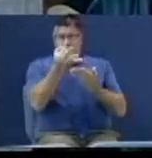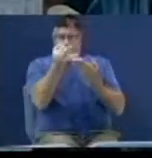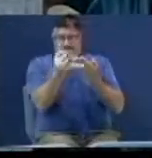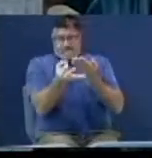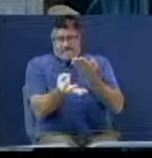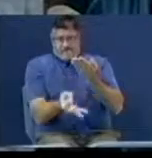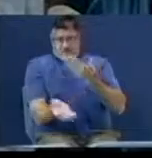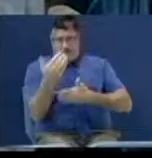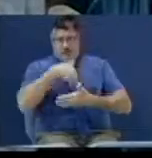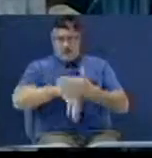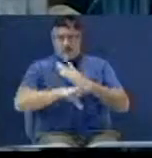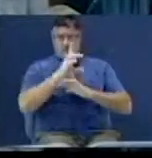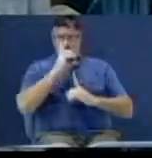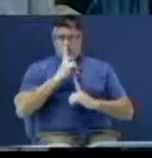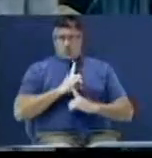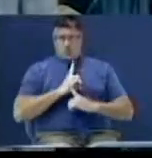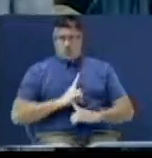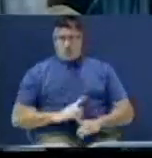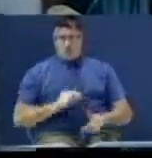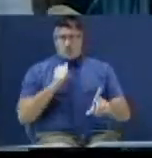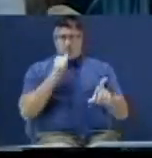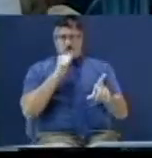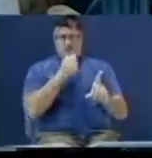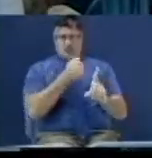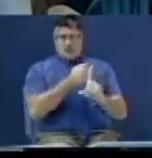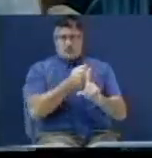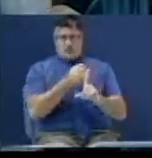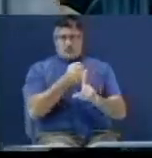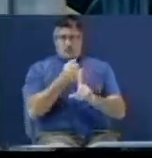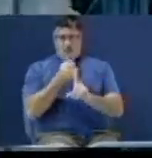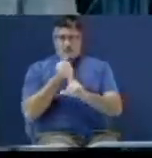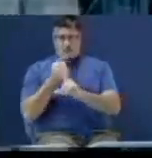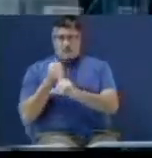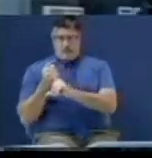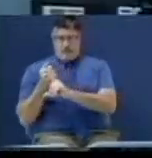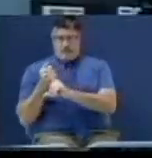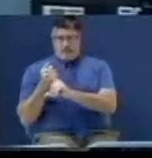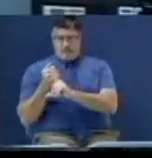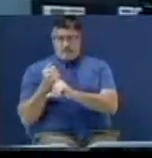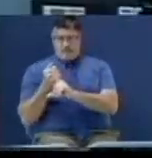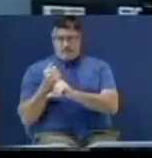and I'm going to tell you the only thing you can do when you get depressed.